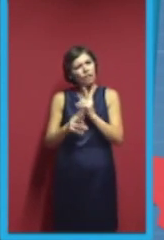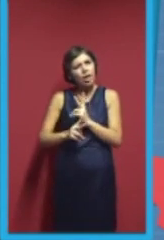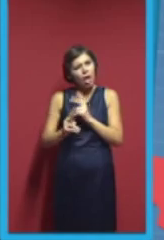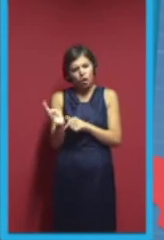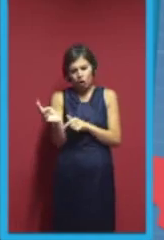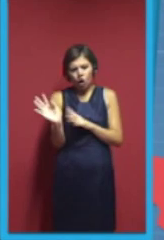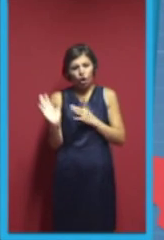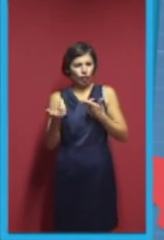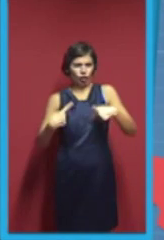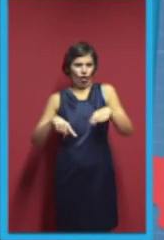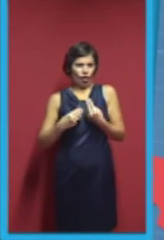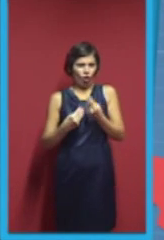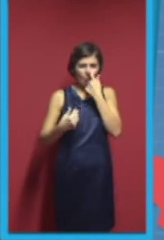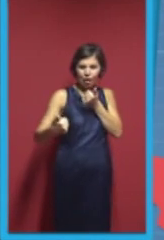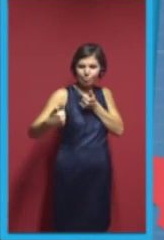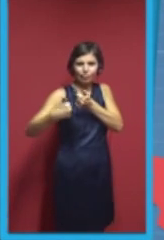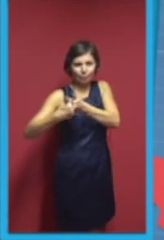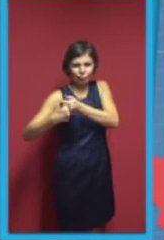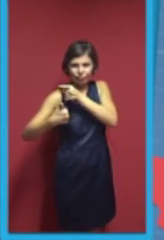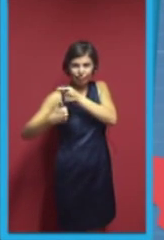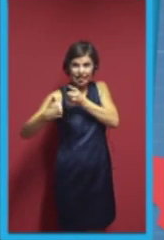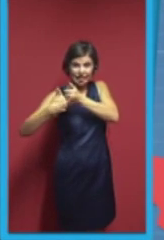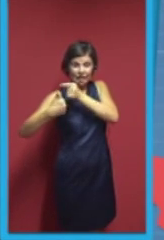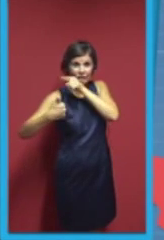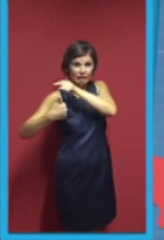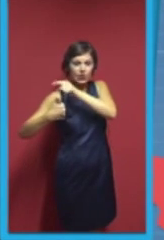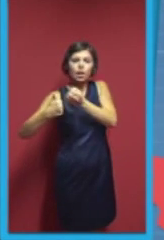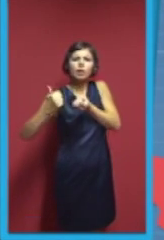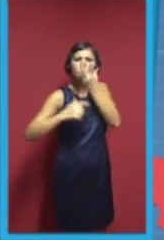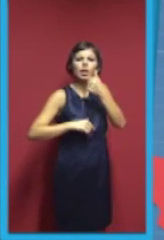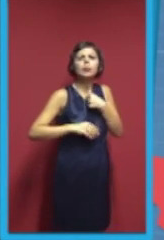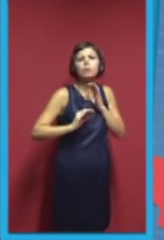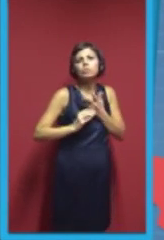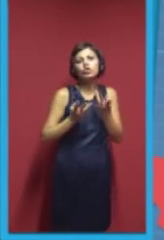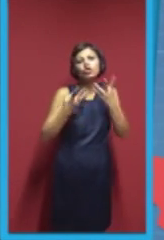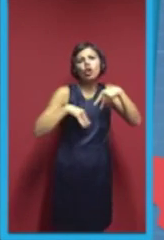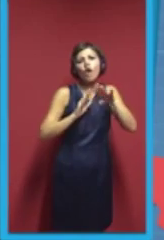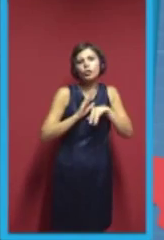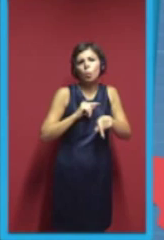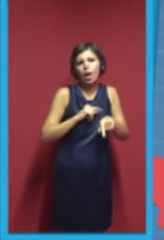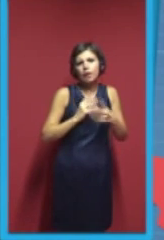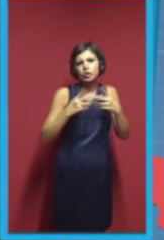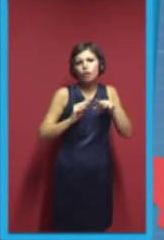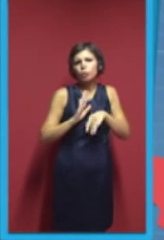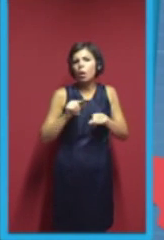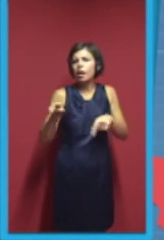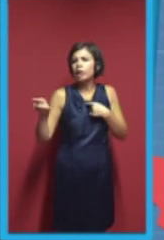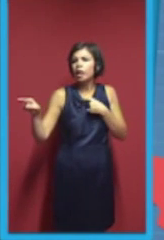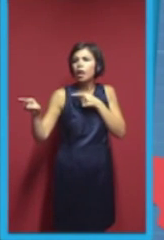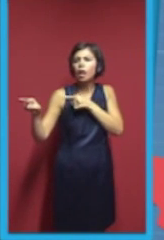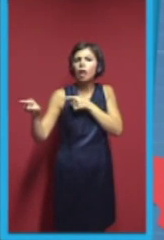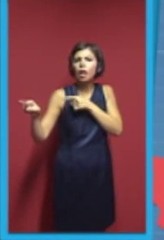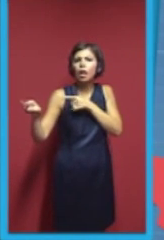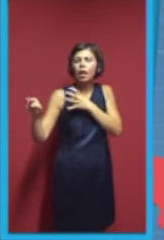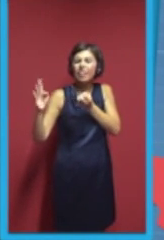software which one of my best friends is writing. And there's... He's there. Over there. Alessandro